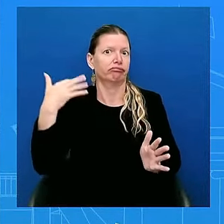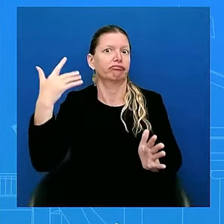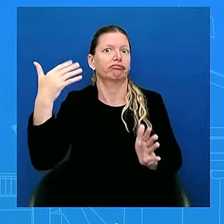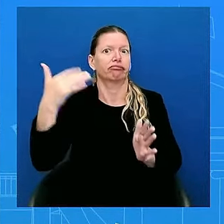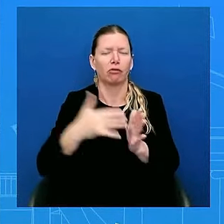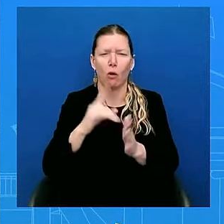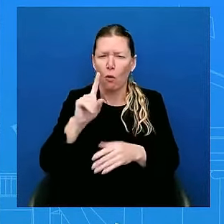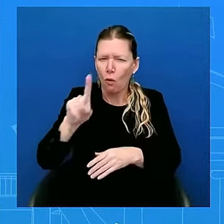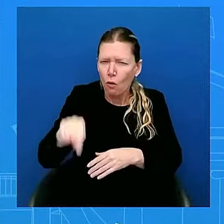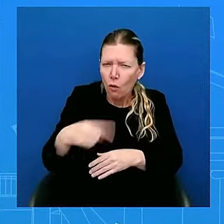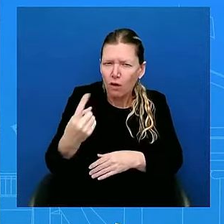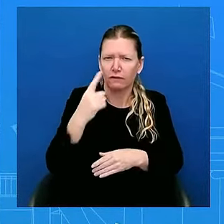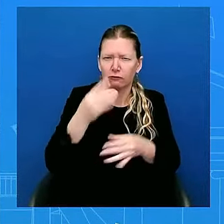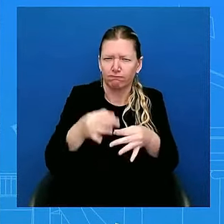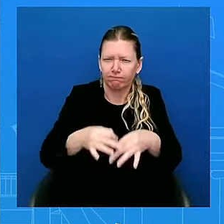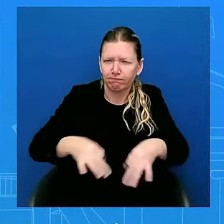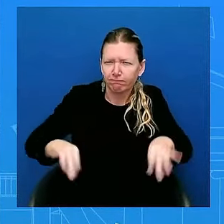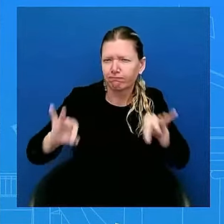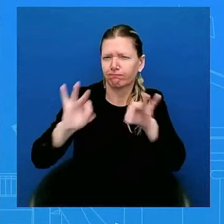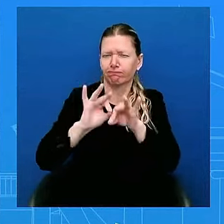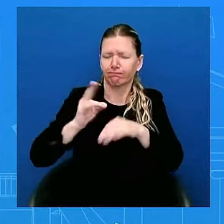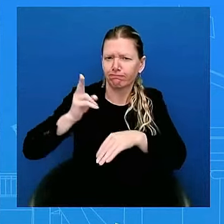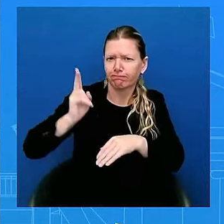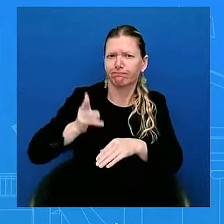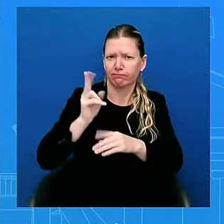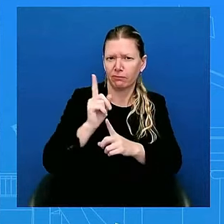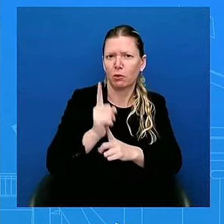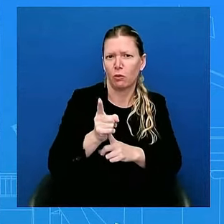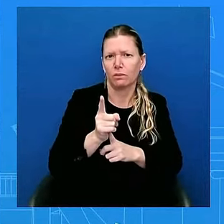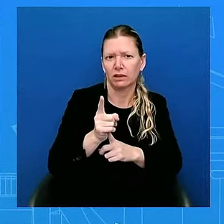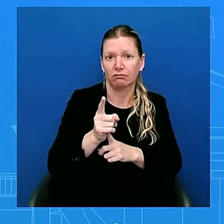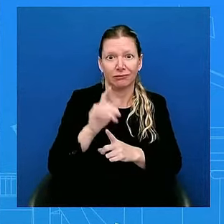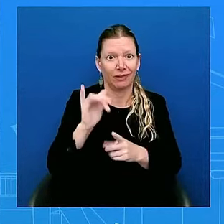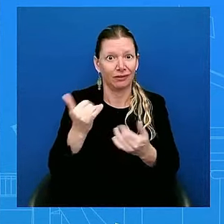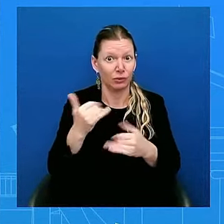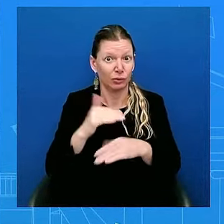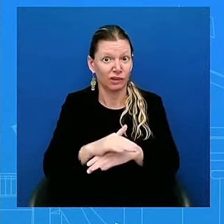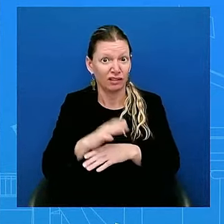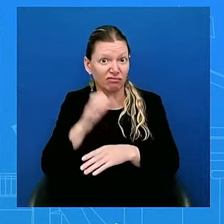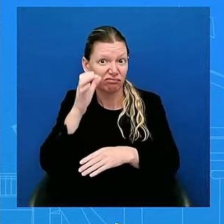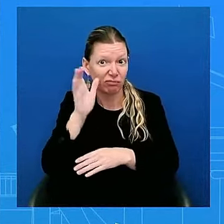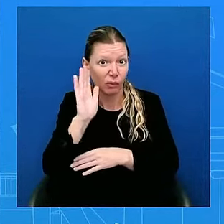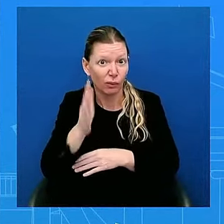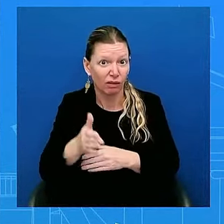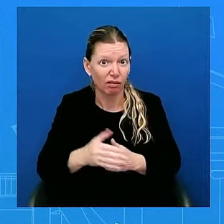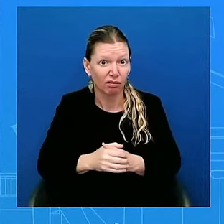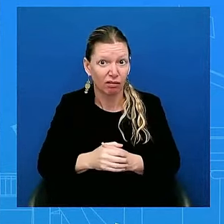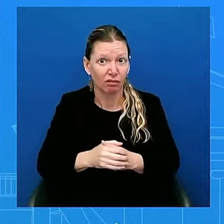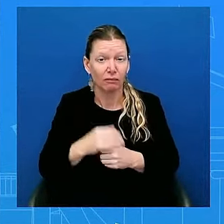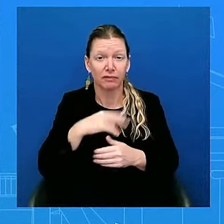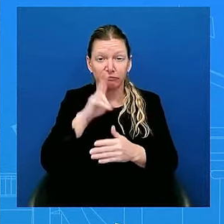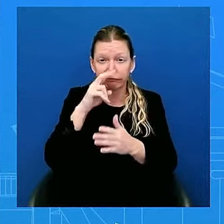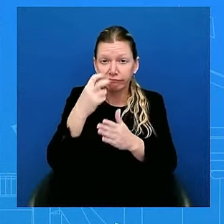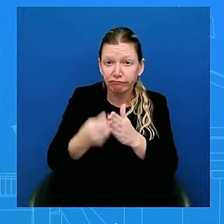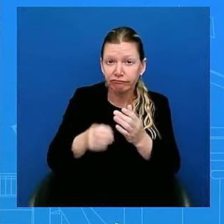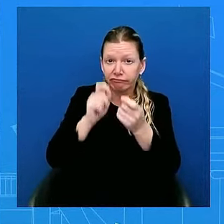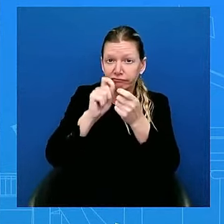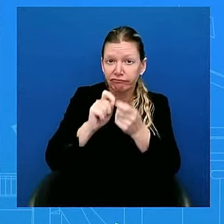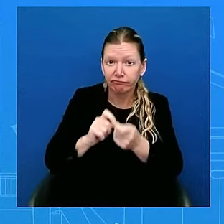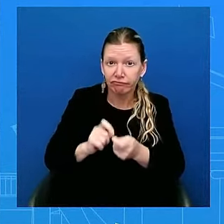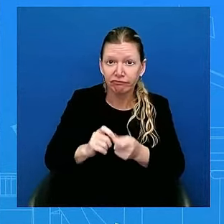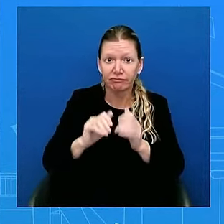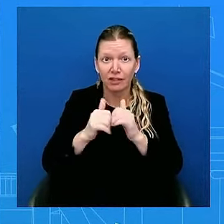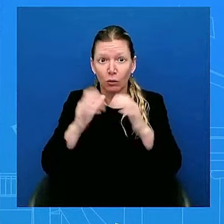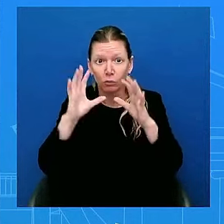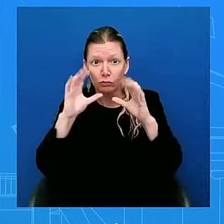And that's what you're going to hear tonight. I'm just not going to get into specifics as to how the President is preparing. I